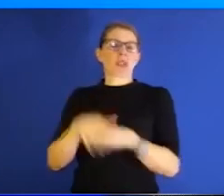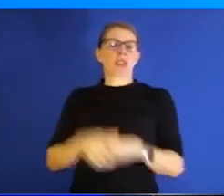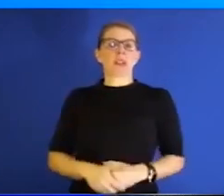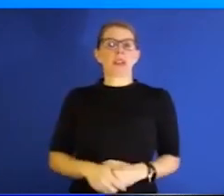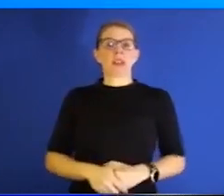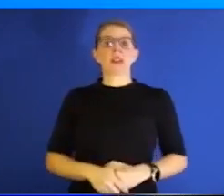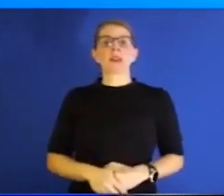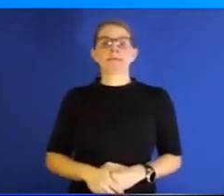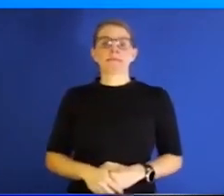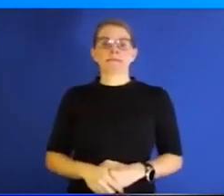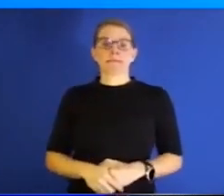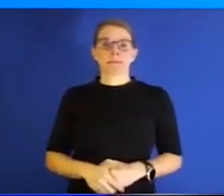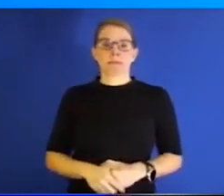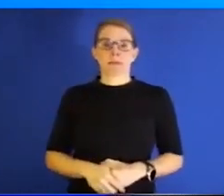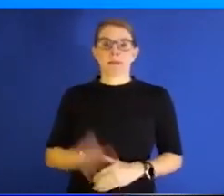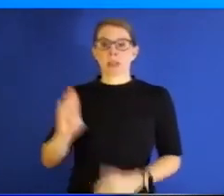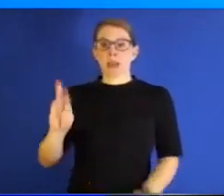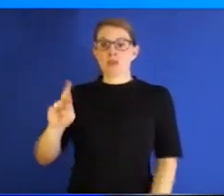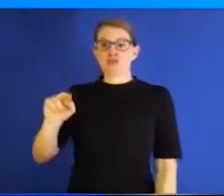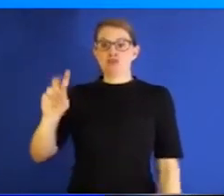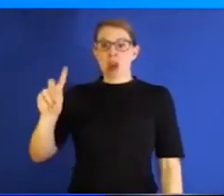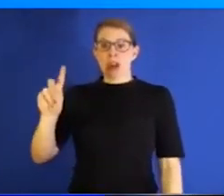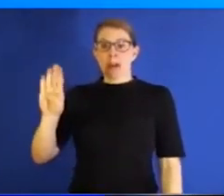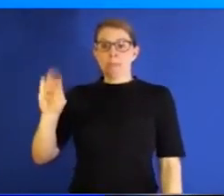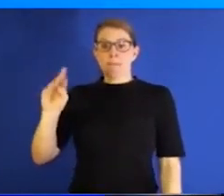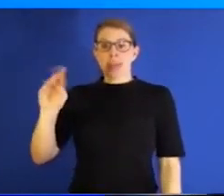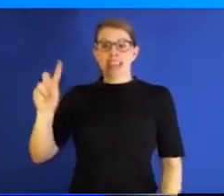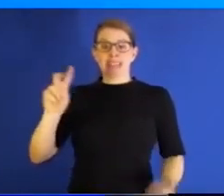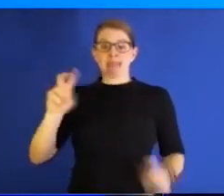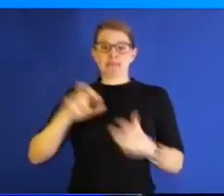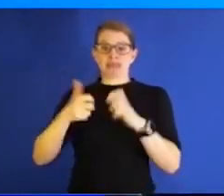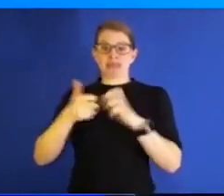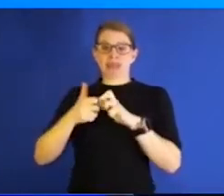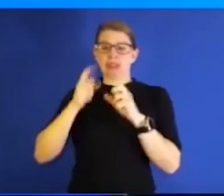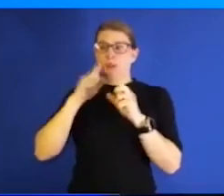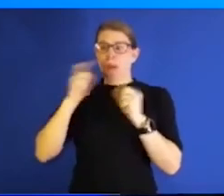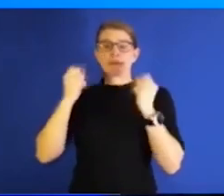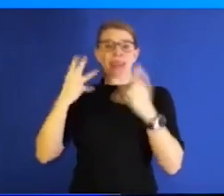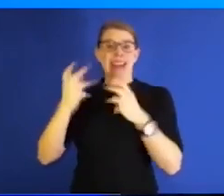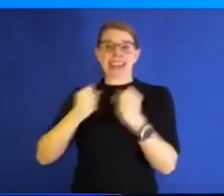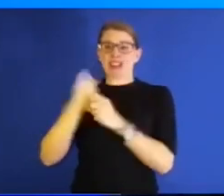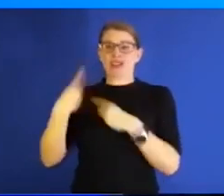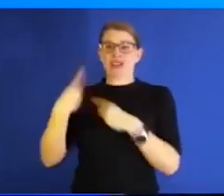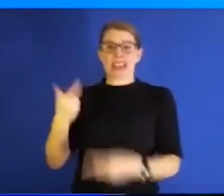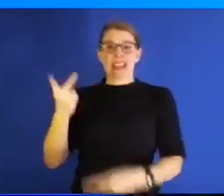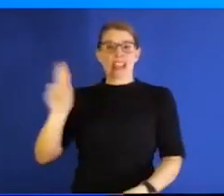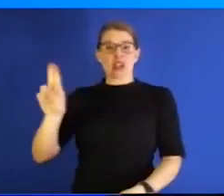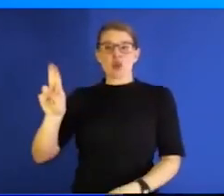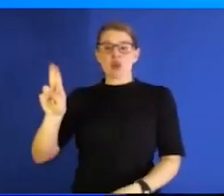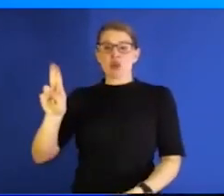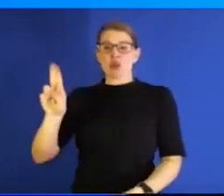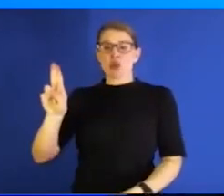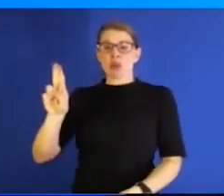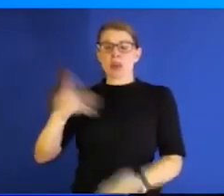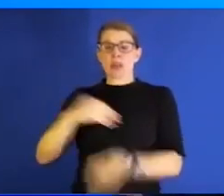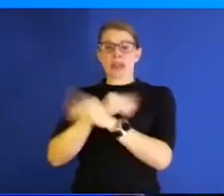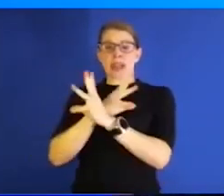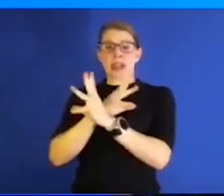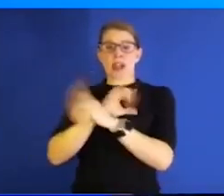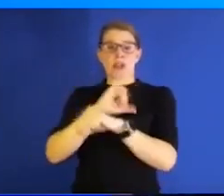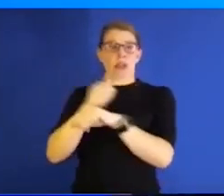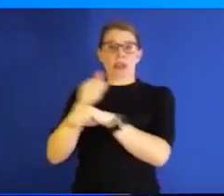broadband issue in our state for many years, quite honestly. And KU has been a leader in telehealth across the country. But